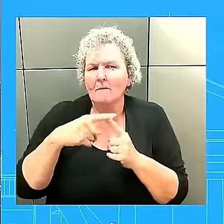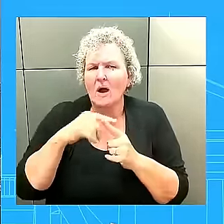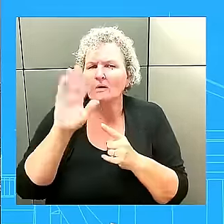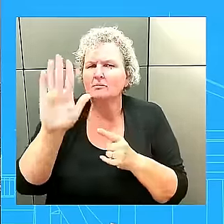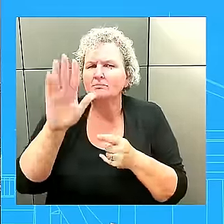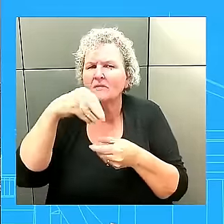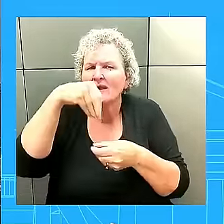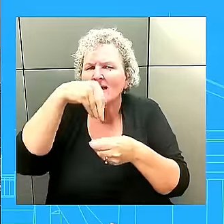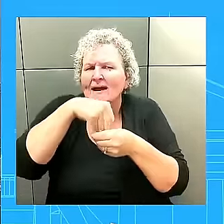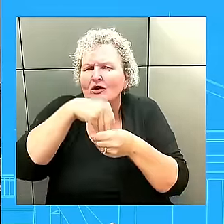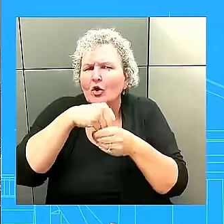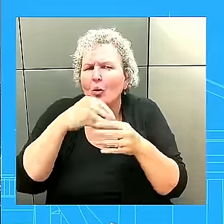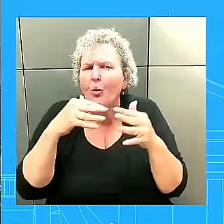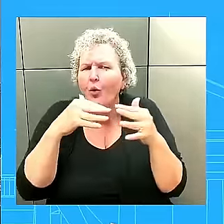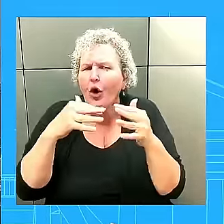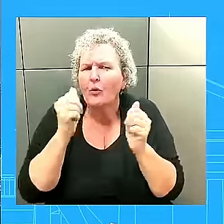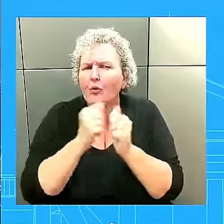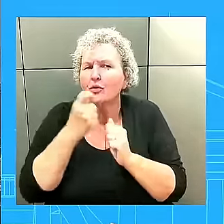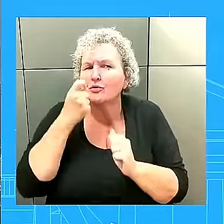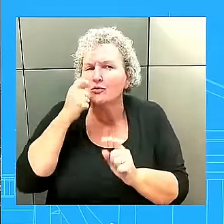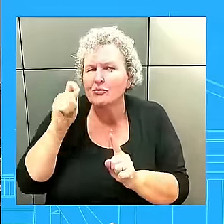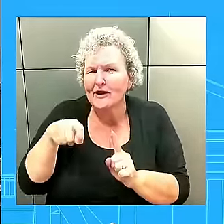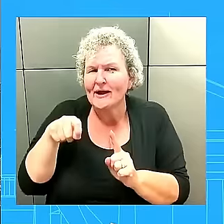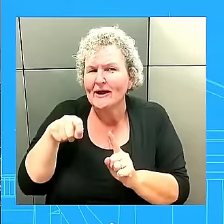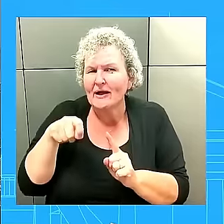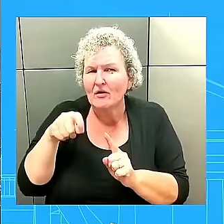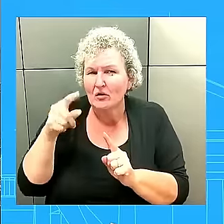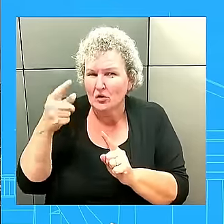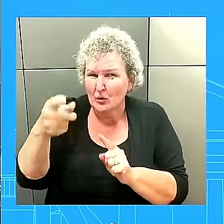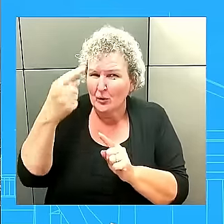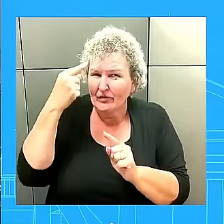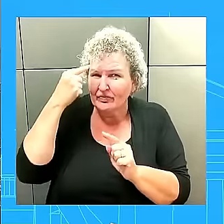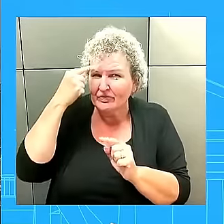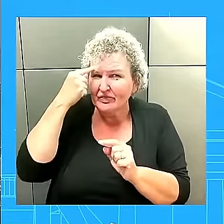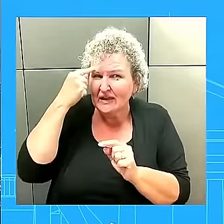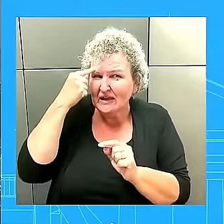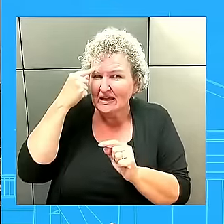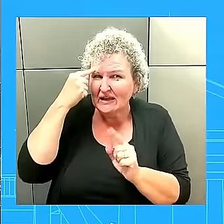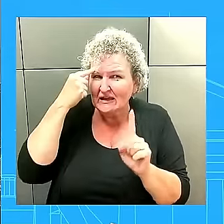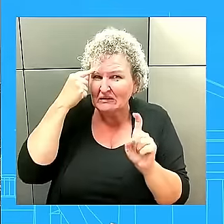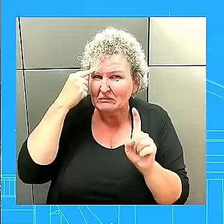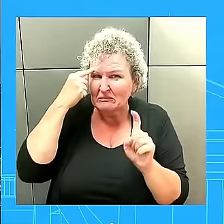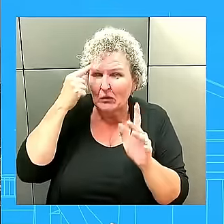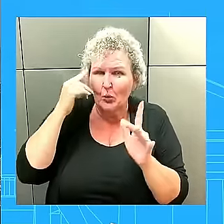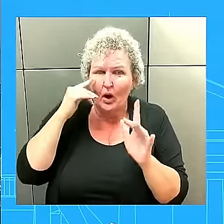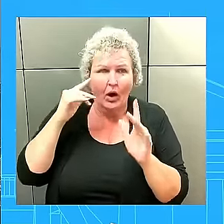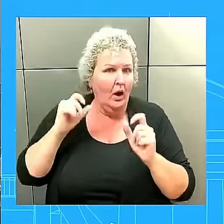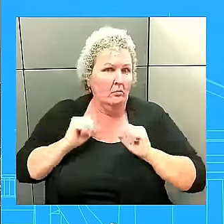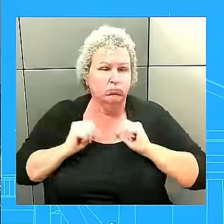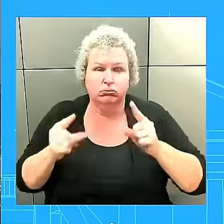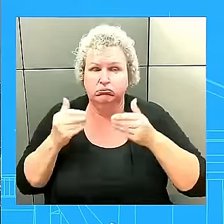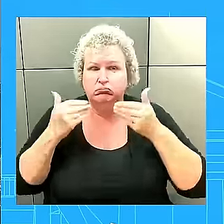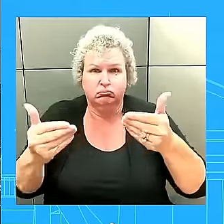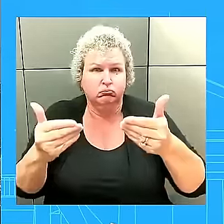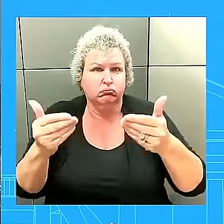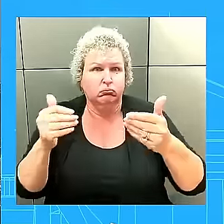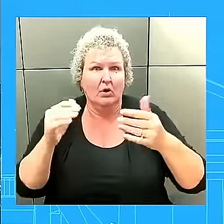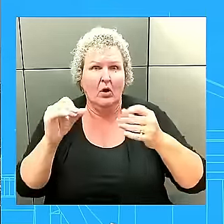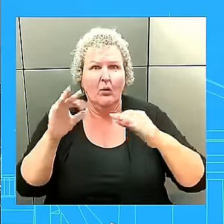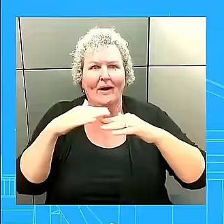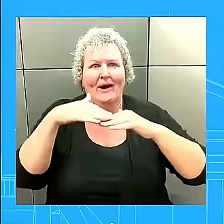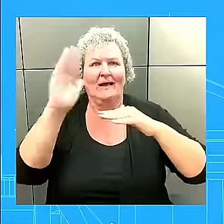a bolder move from the White House-like decision to lift the restrictions on usage of American weapons?